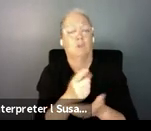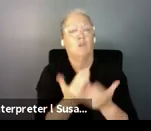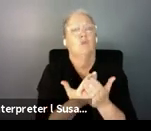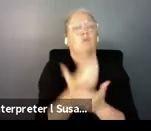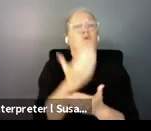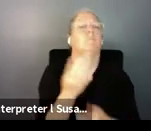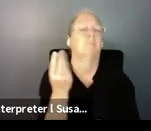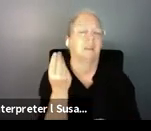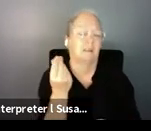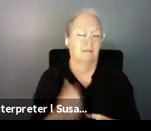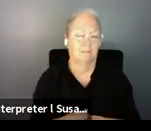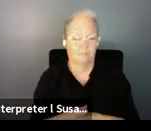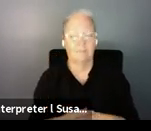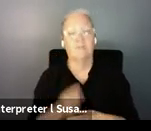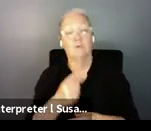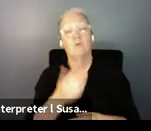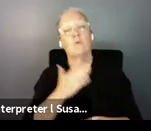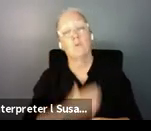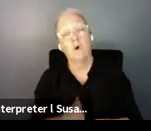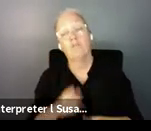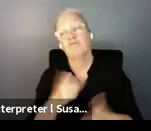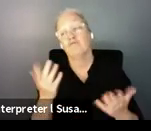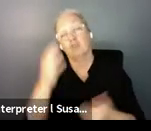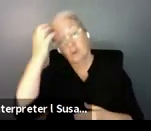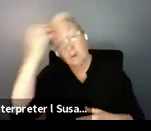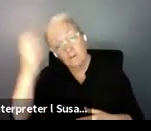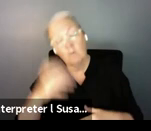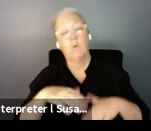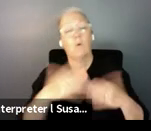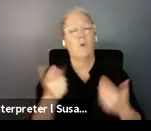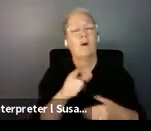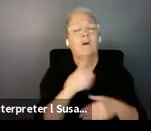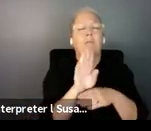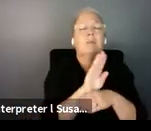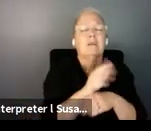Public private partnerships. I am all for, but I believe, ultimately,